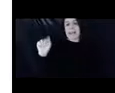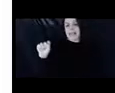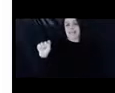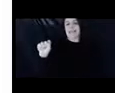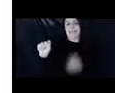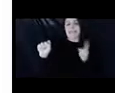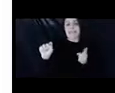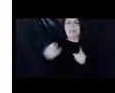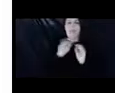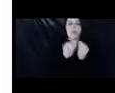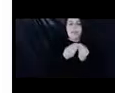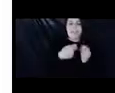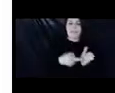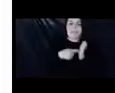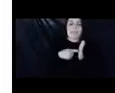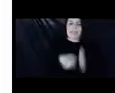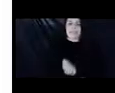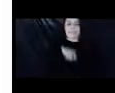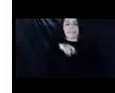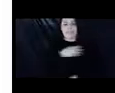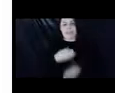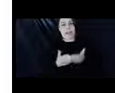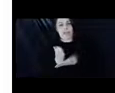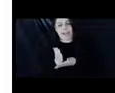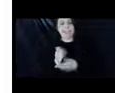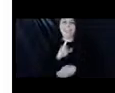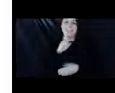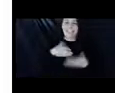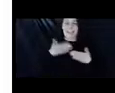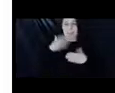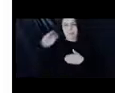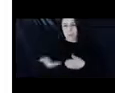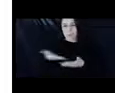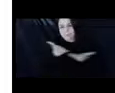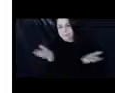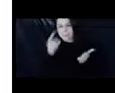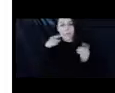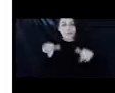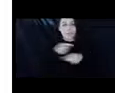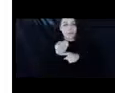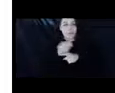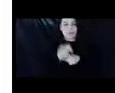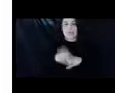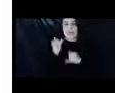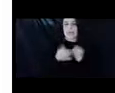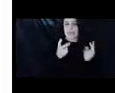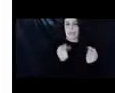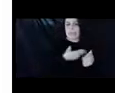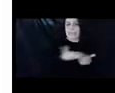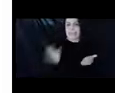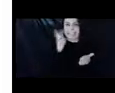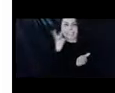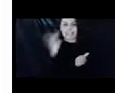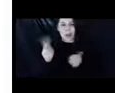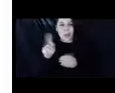and rights. So we're really happy to welcome them for this training. Um, last quick thing, because I did see a question in the chat about